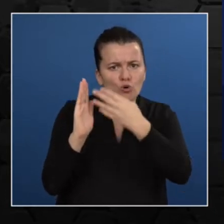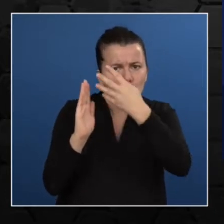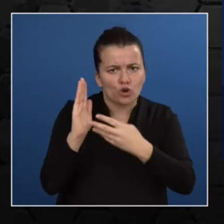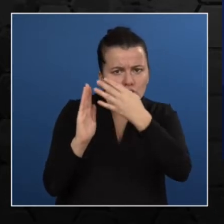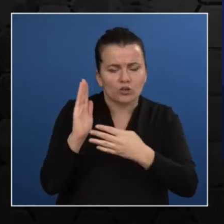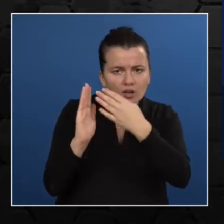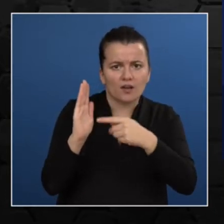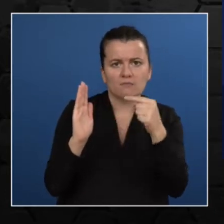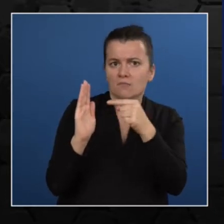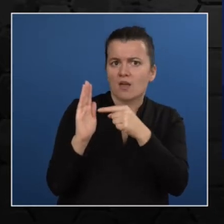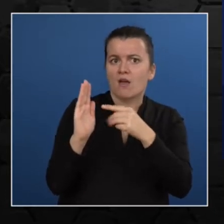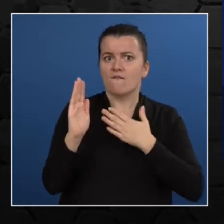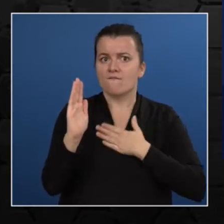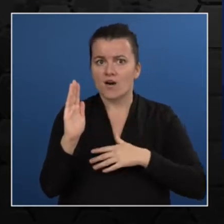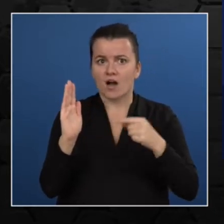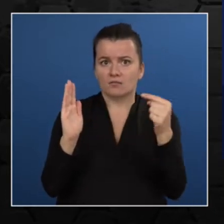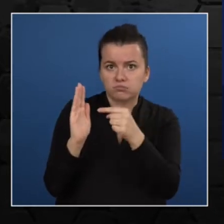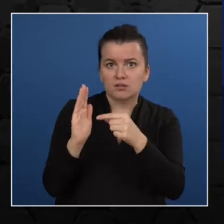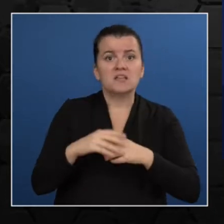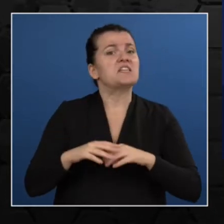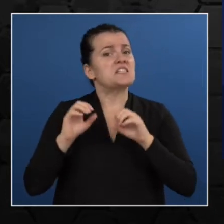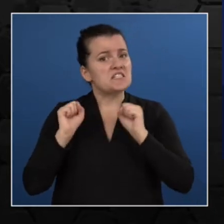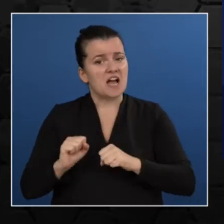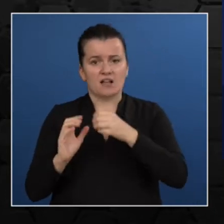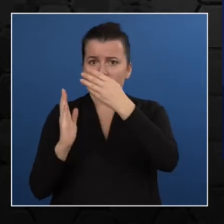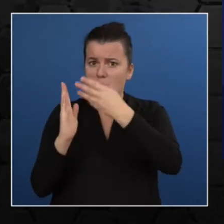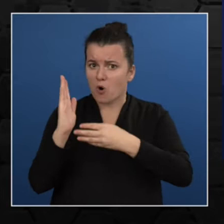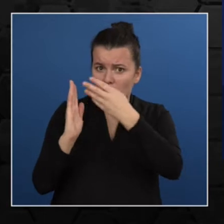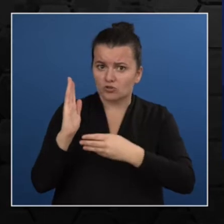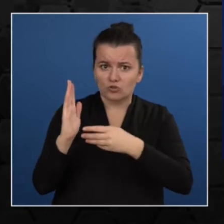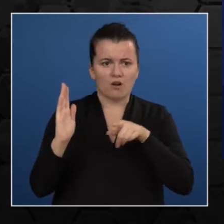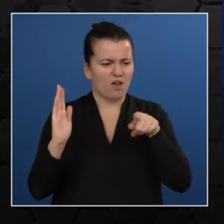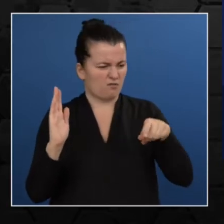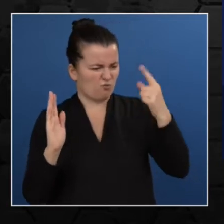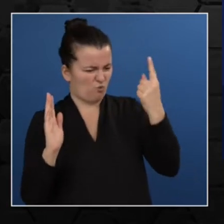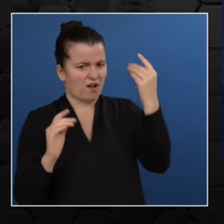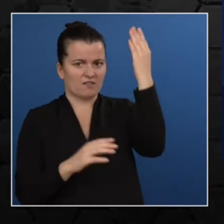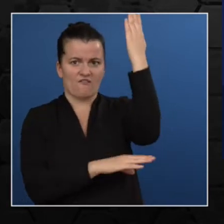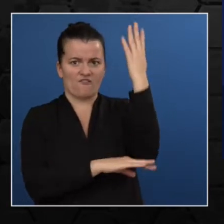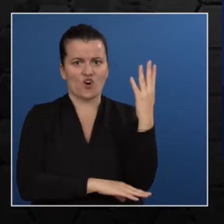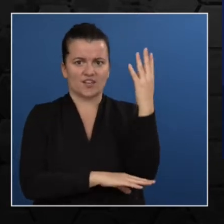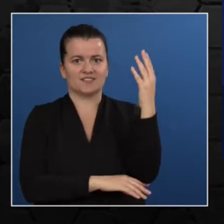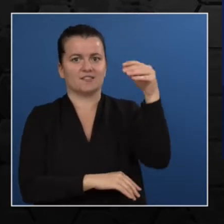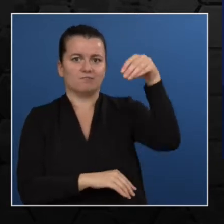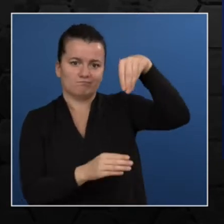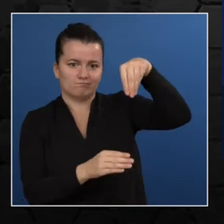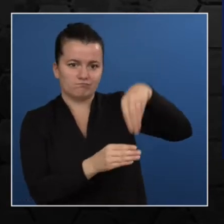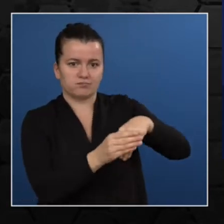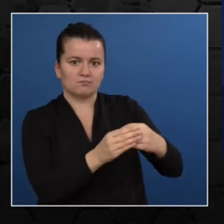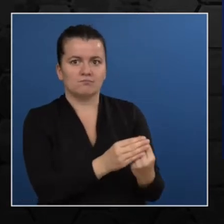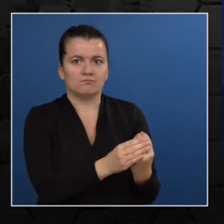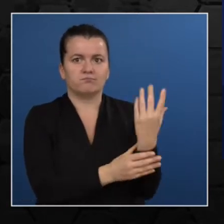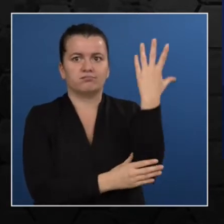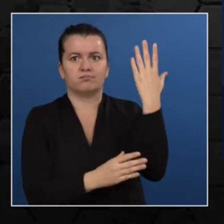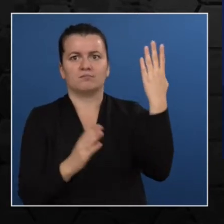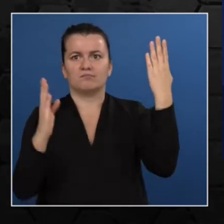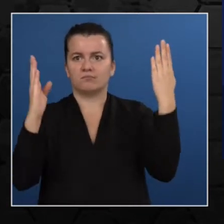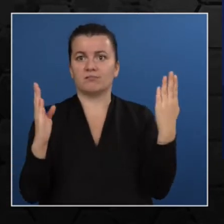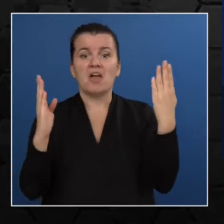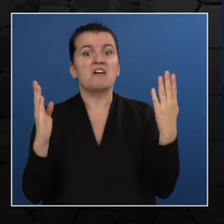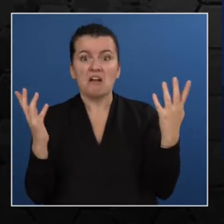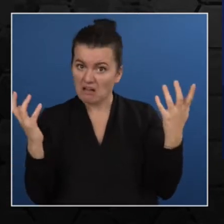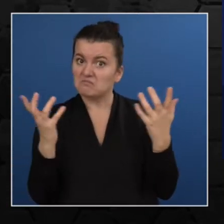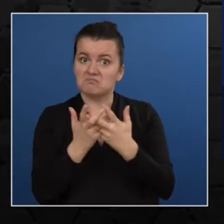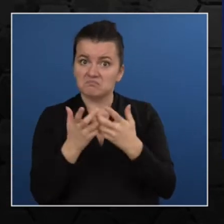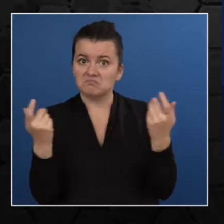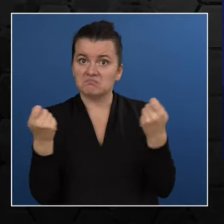you can actually plant, you can actually plant a forest. How noble is this? This is absolutely good. And I have never seen an event like this.